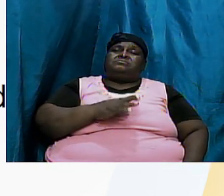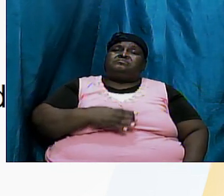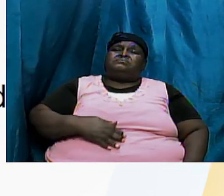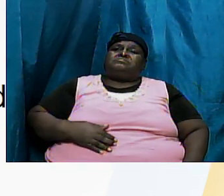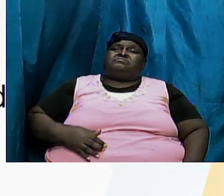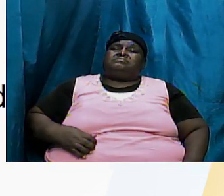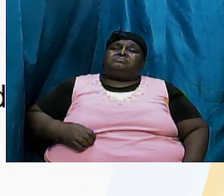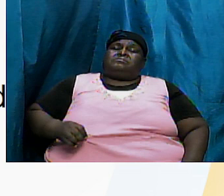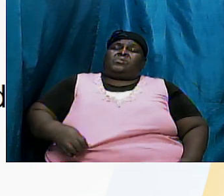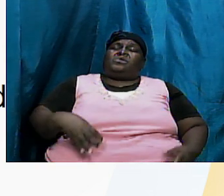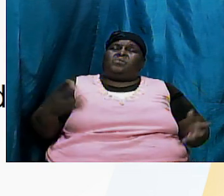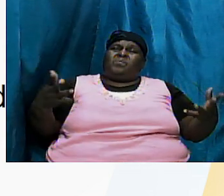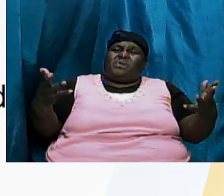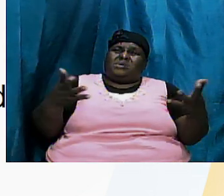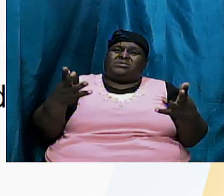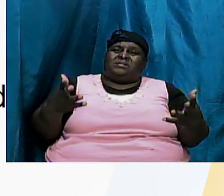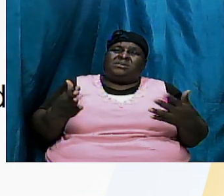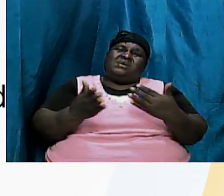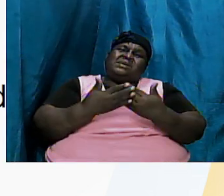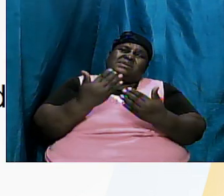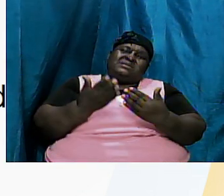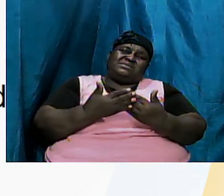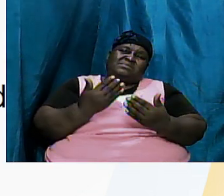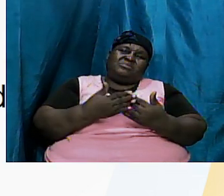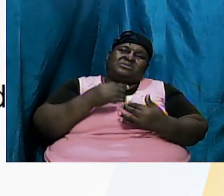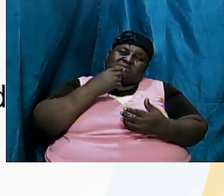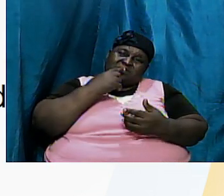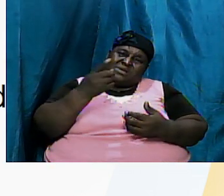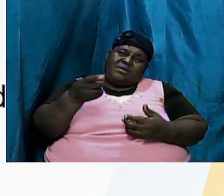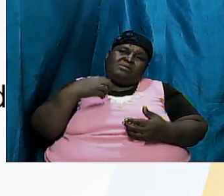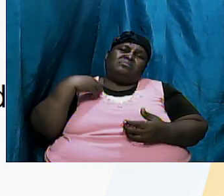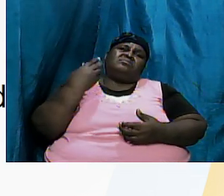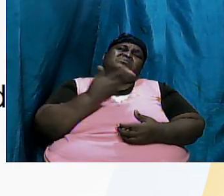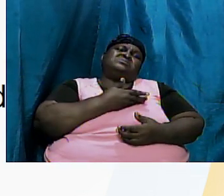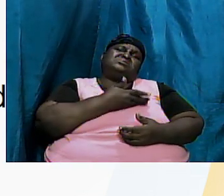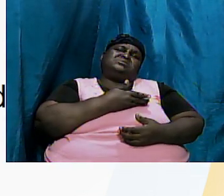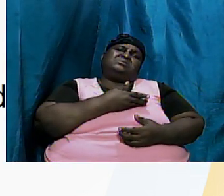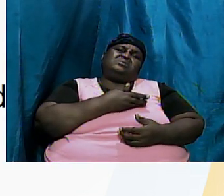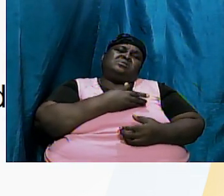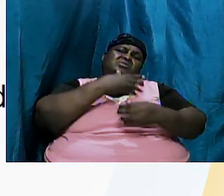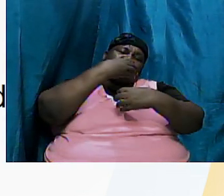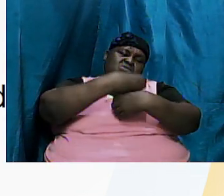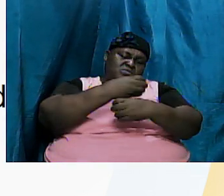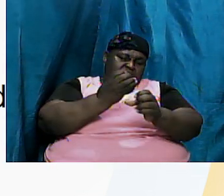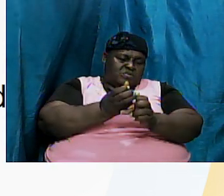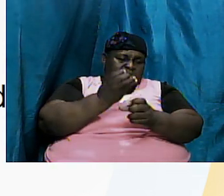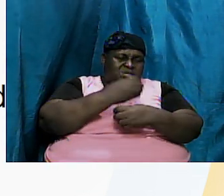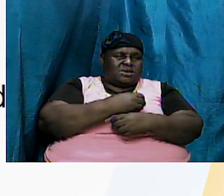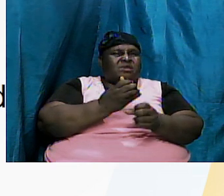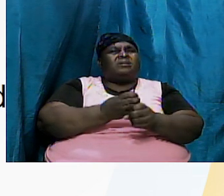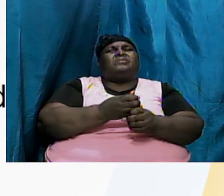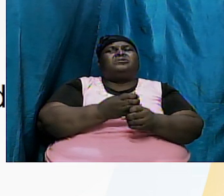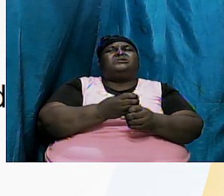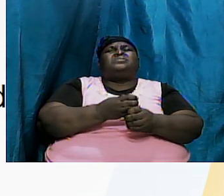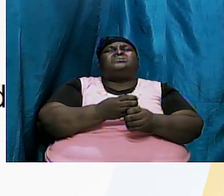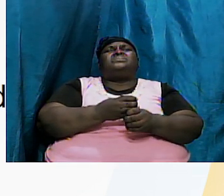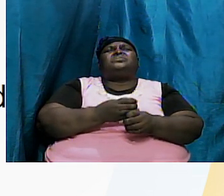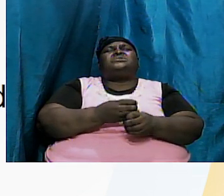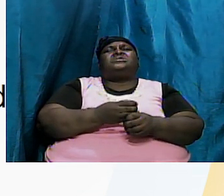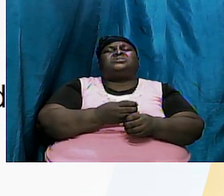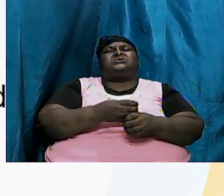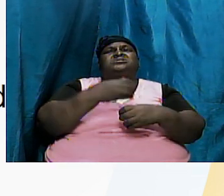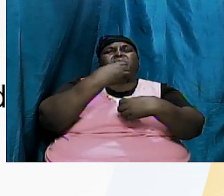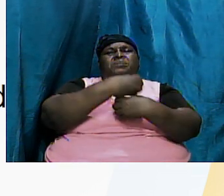what it does is simply outlines to us that creation was done and the